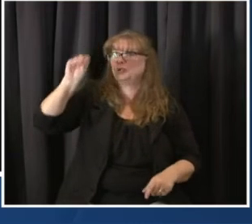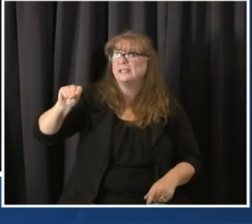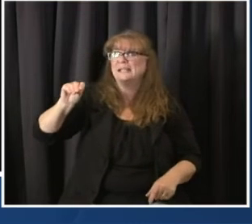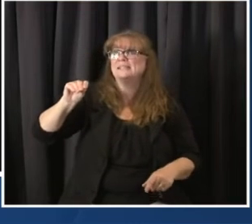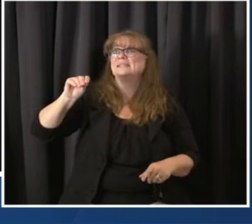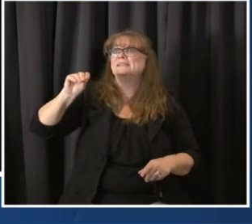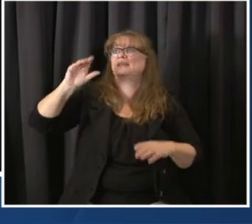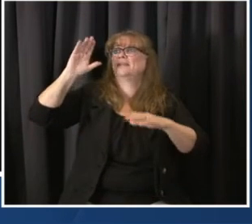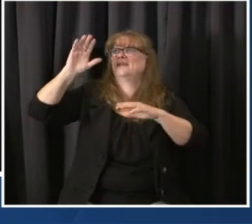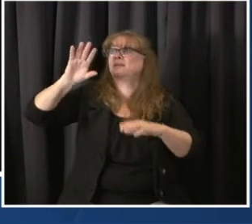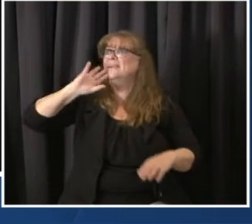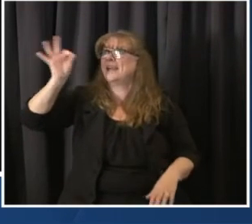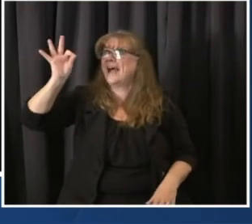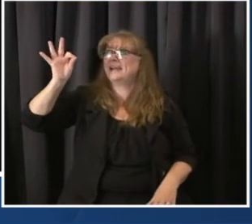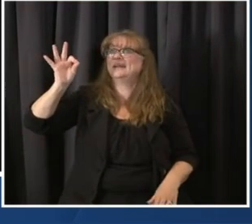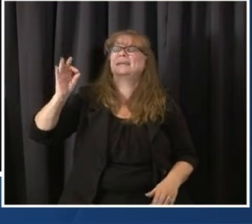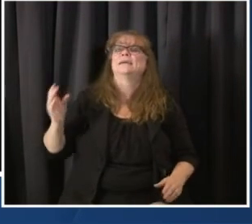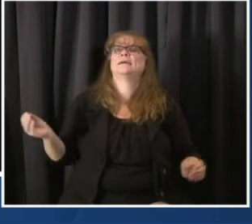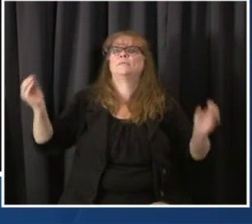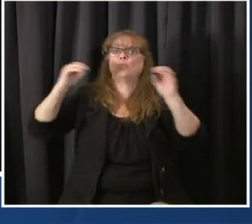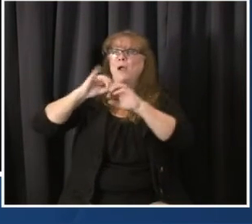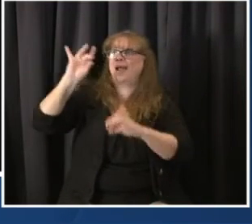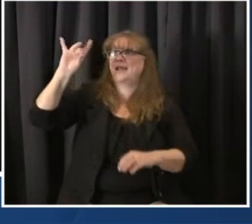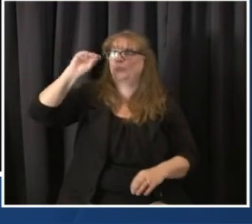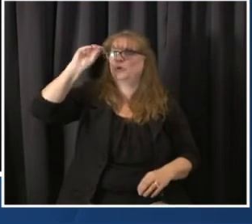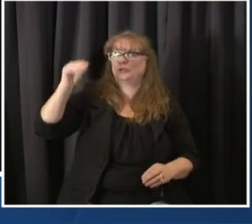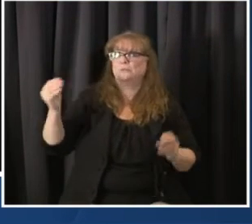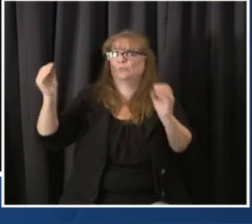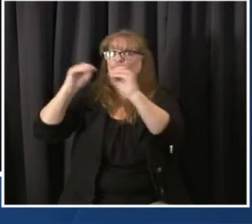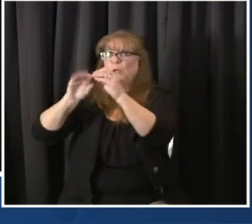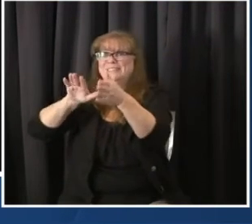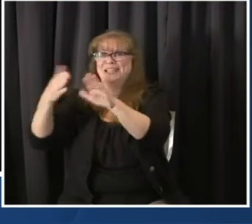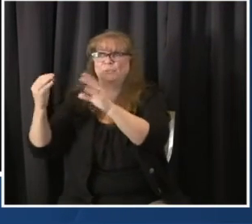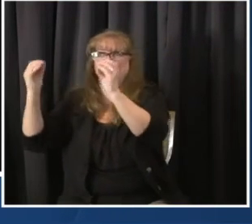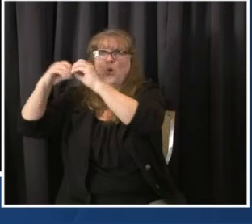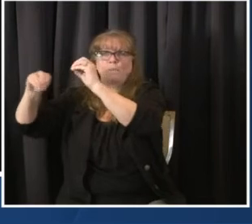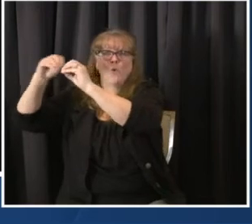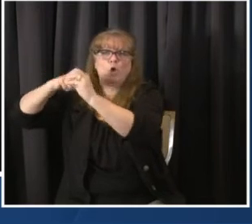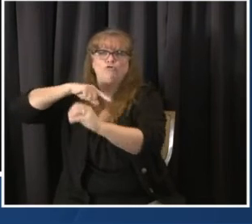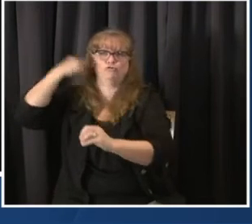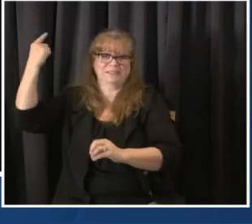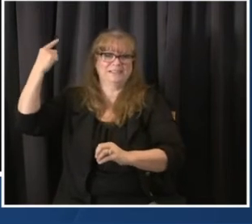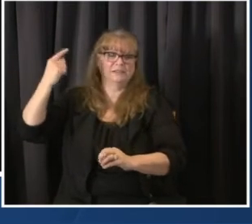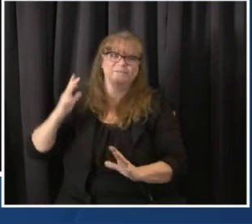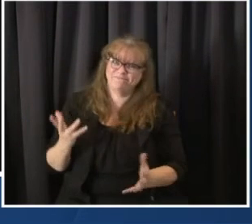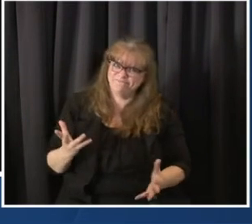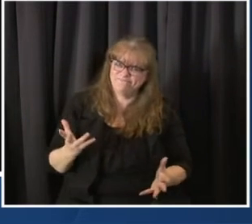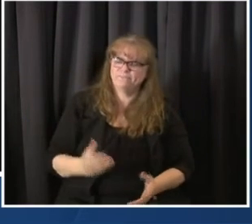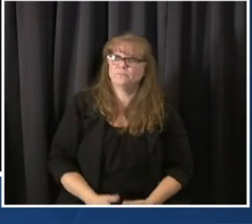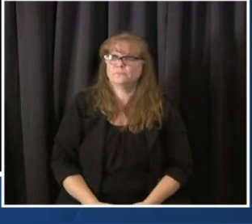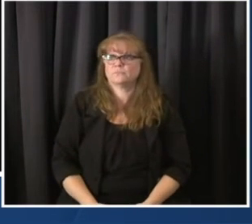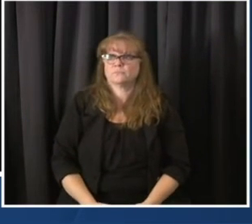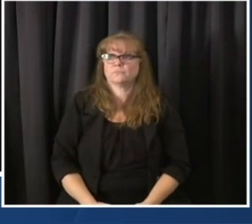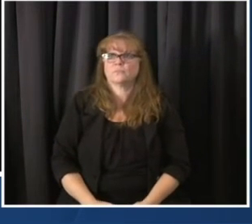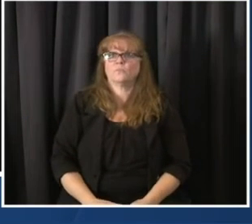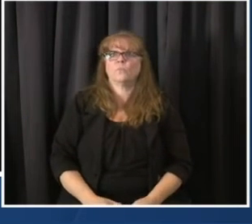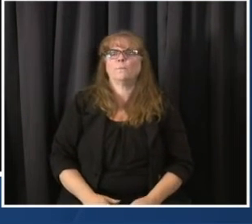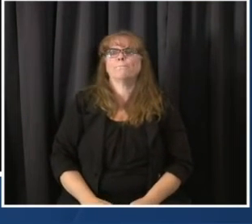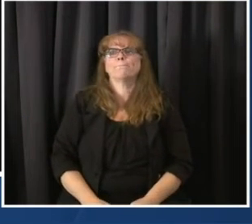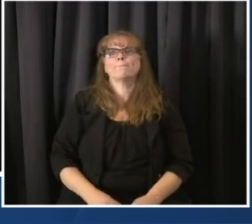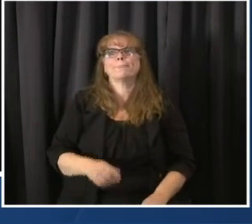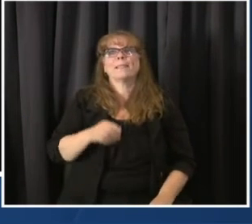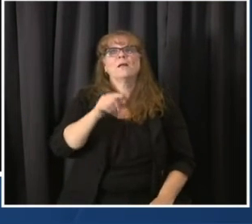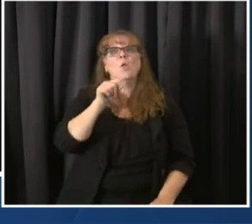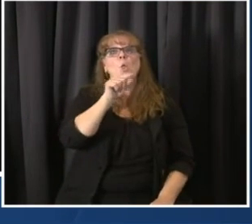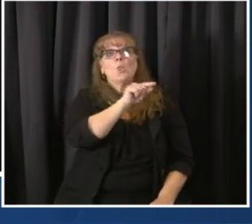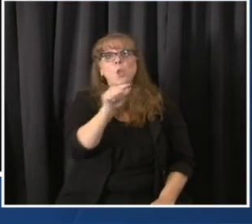There is a separate effort around in many ways those that are most at risk in assisted living and nursing homes.